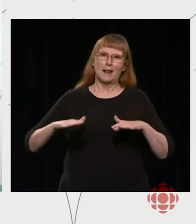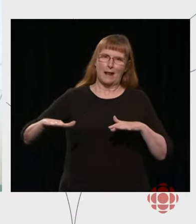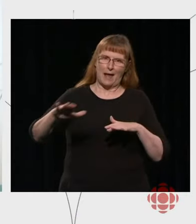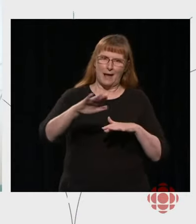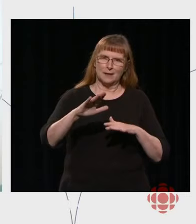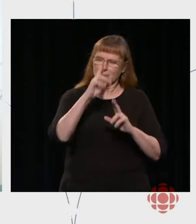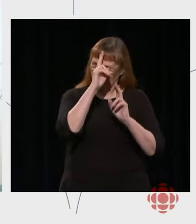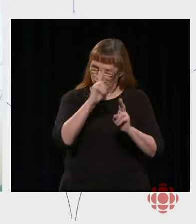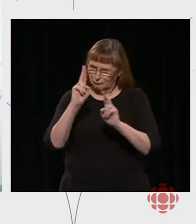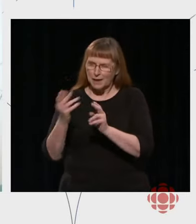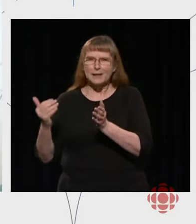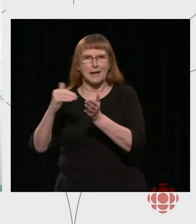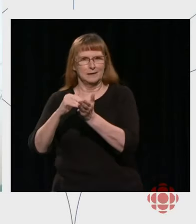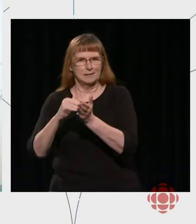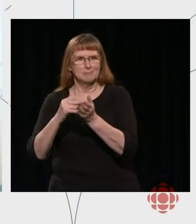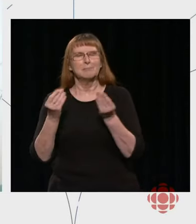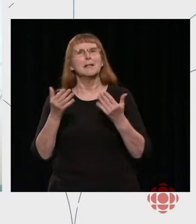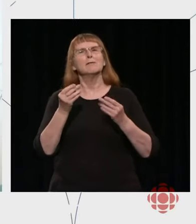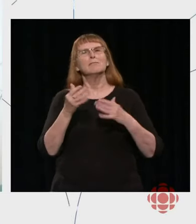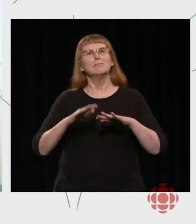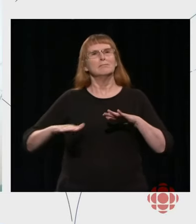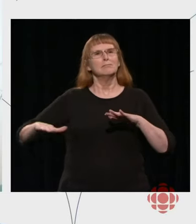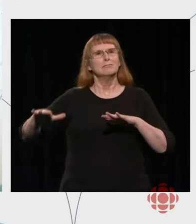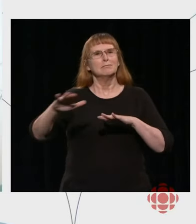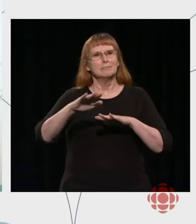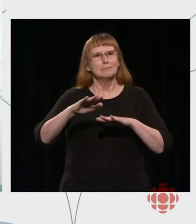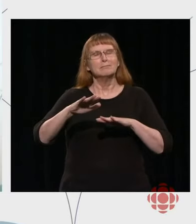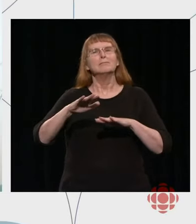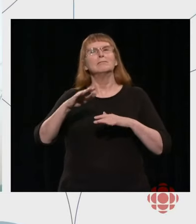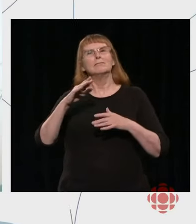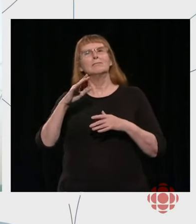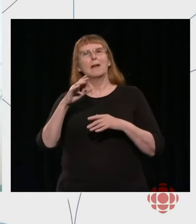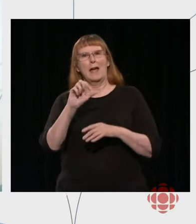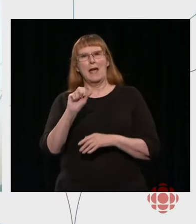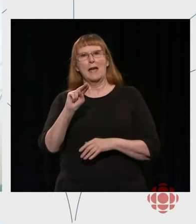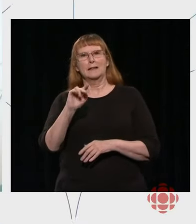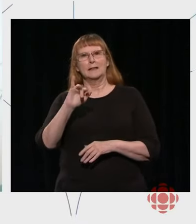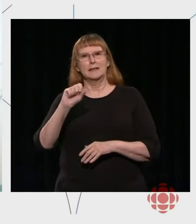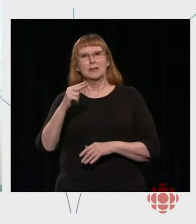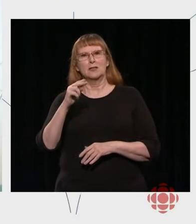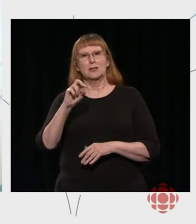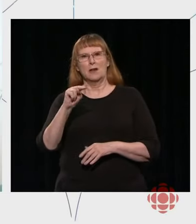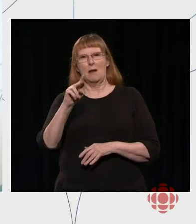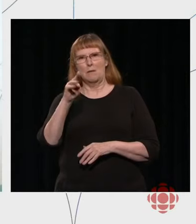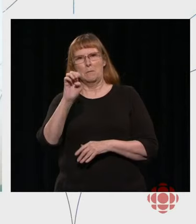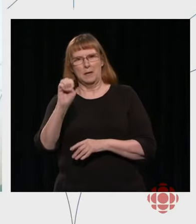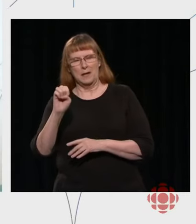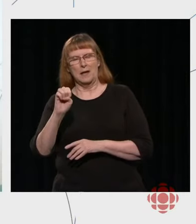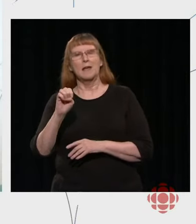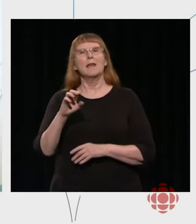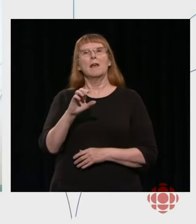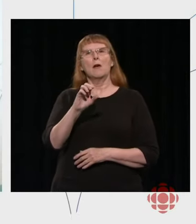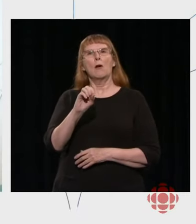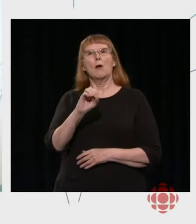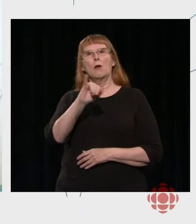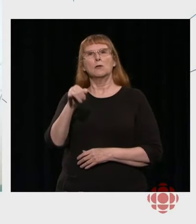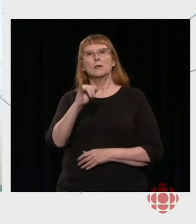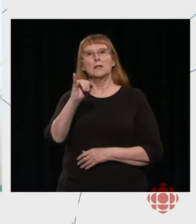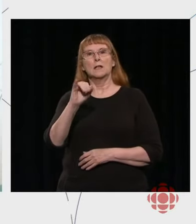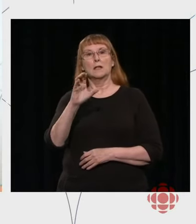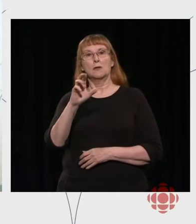This is traditional territory for the Anishinaabe, Cree, Oji Picree, Dakota, and Dene,